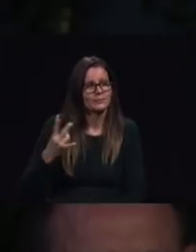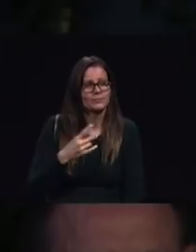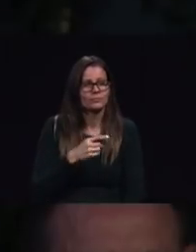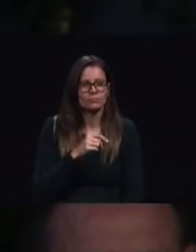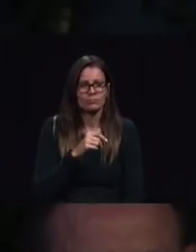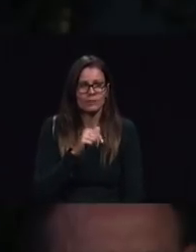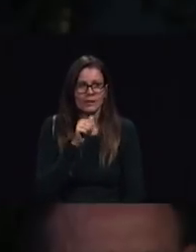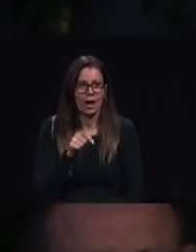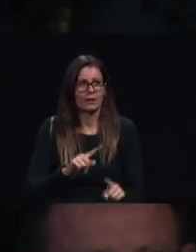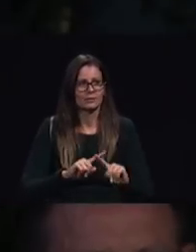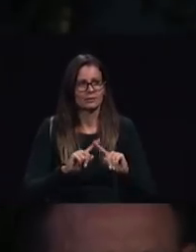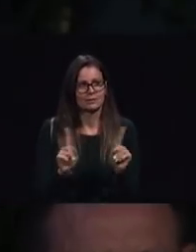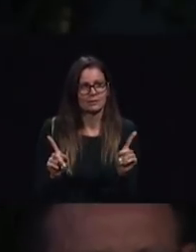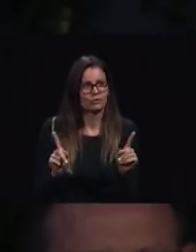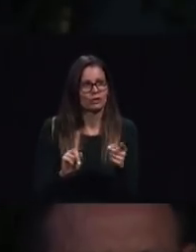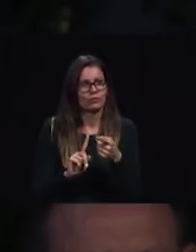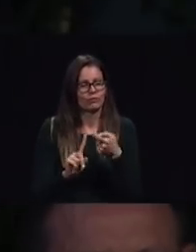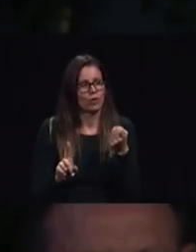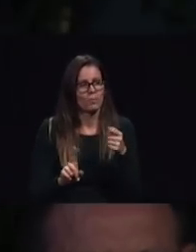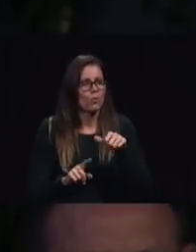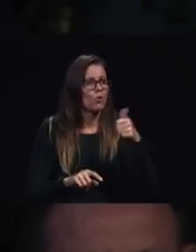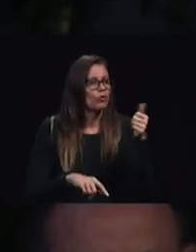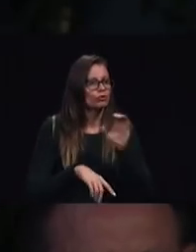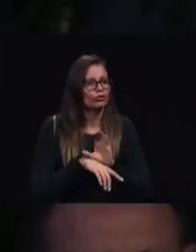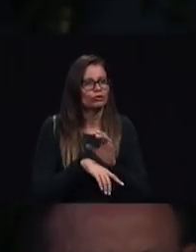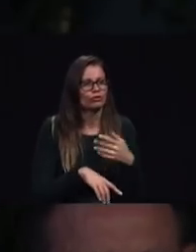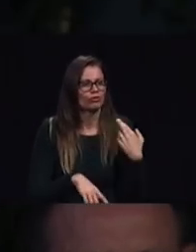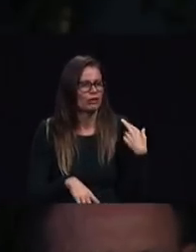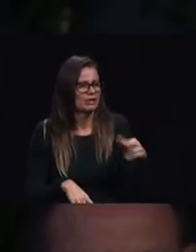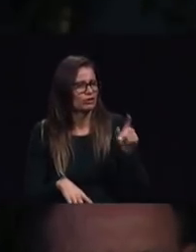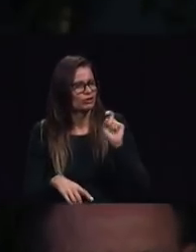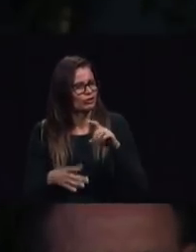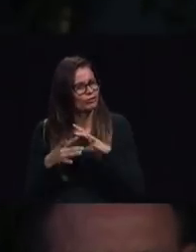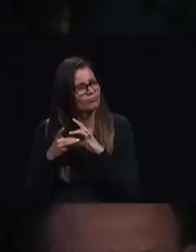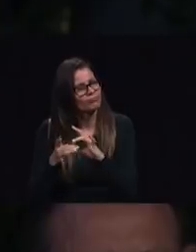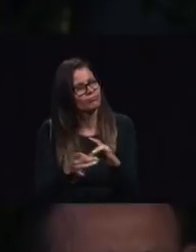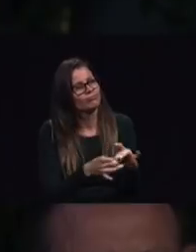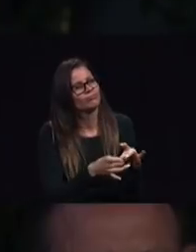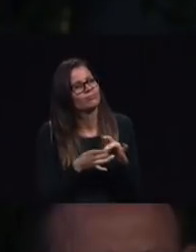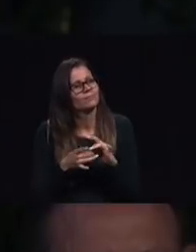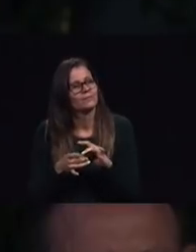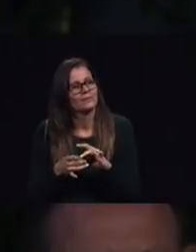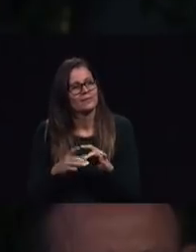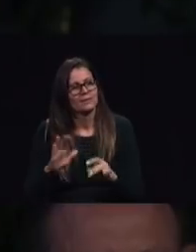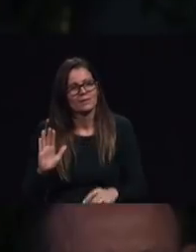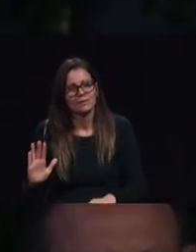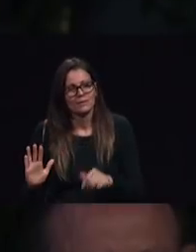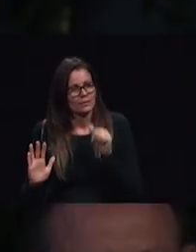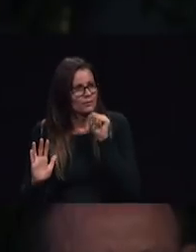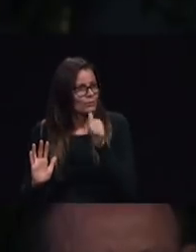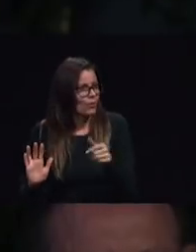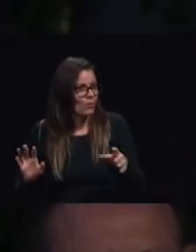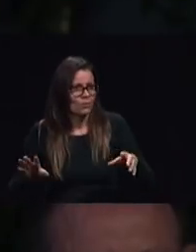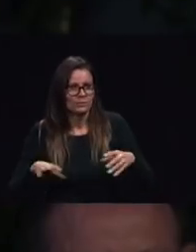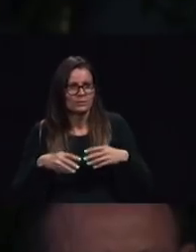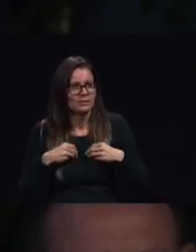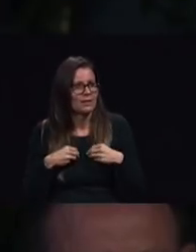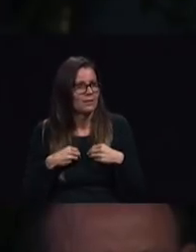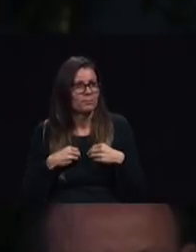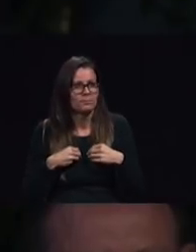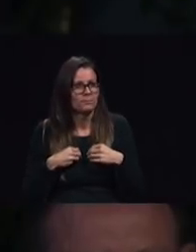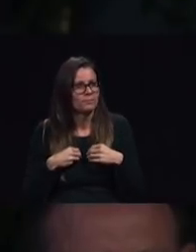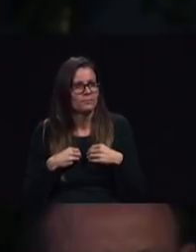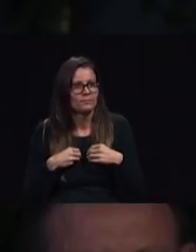liberty and freedom of conscience initiatives do not accept the bland neutralization of seventh day adventist